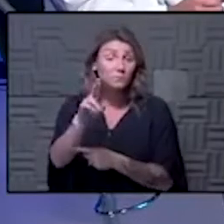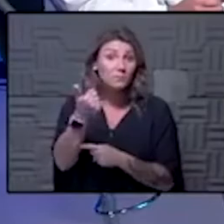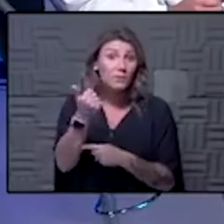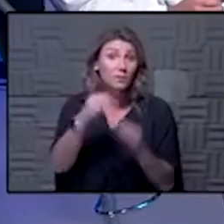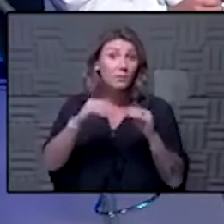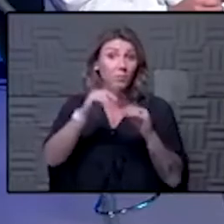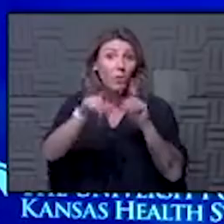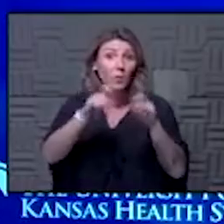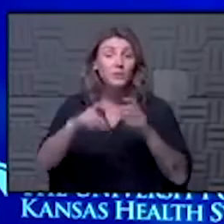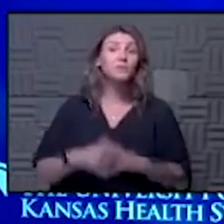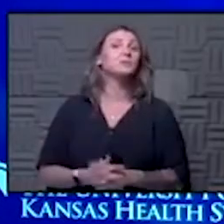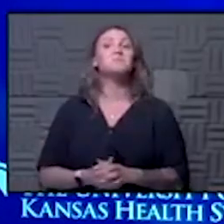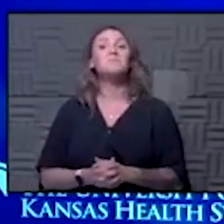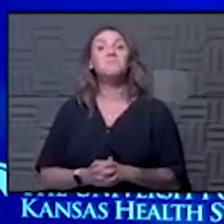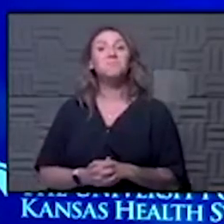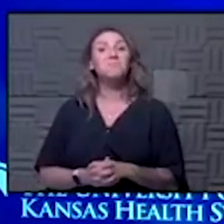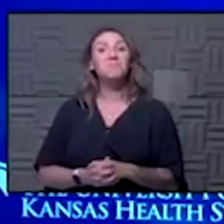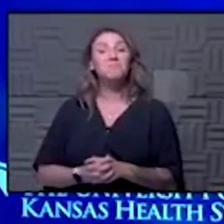that?